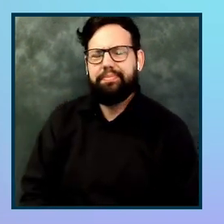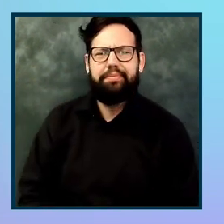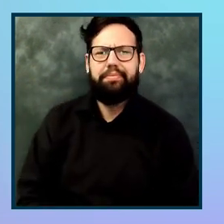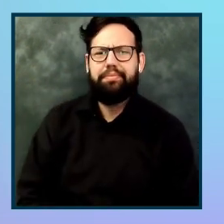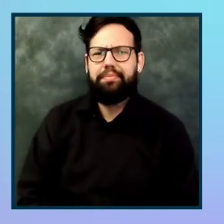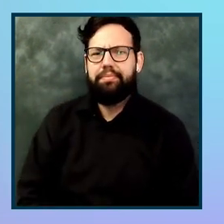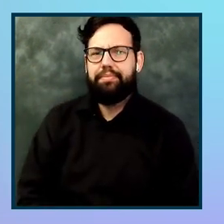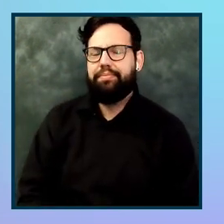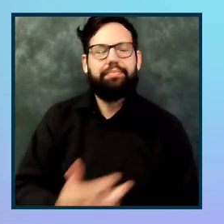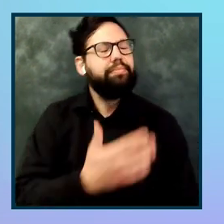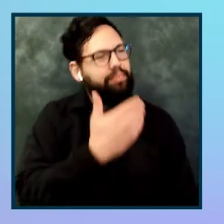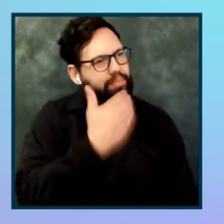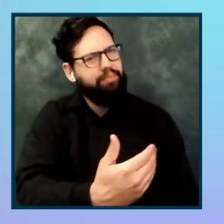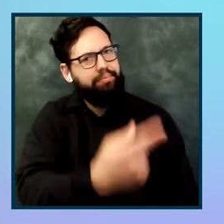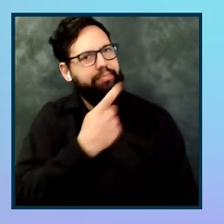Great question to ask.